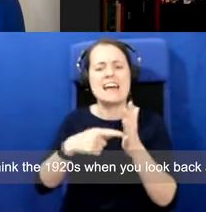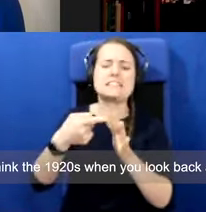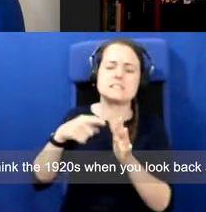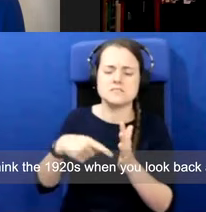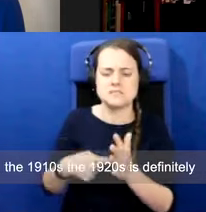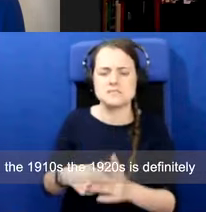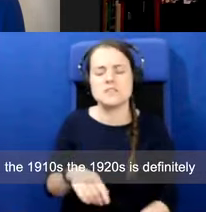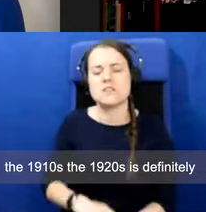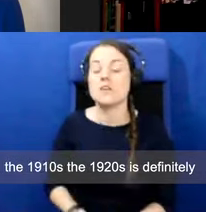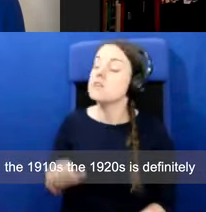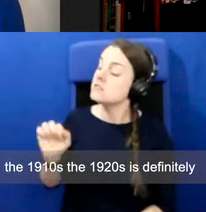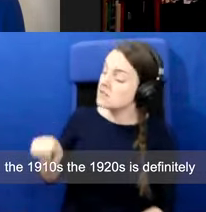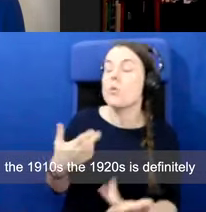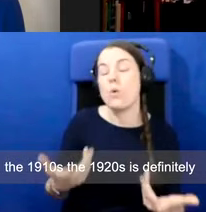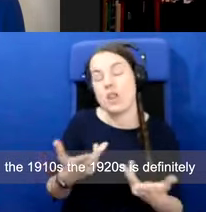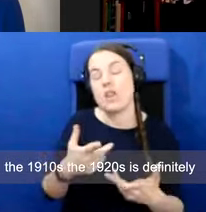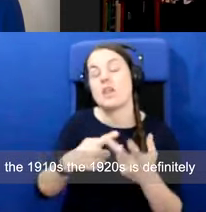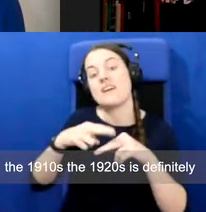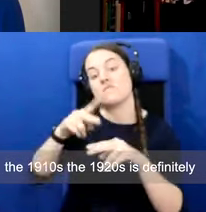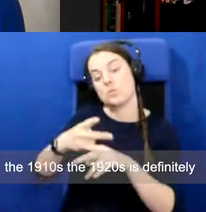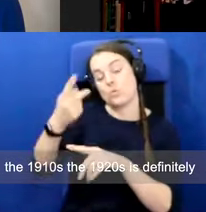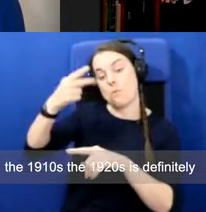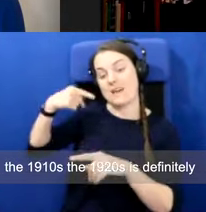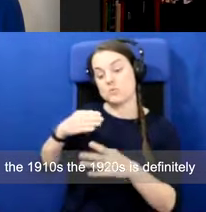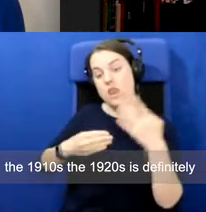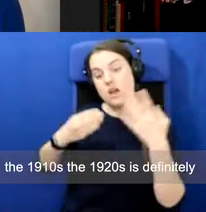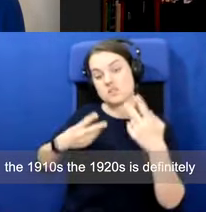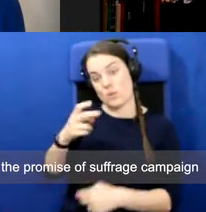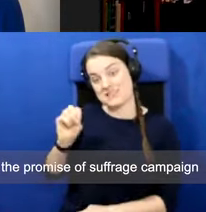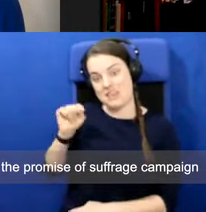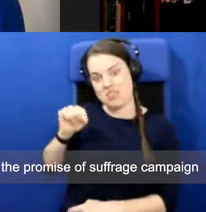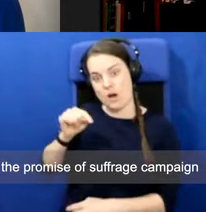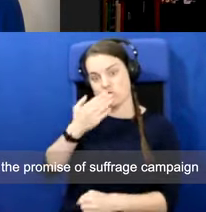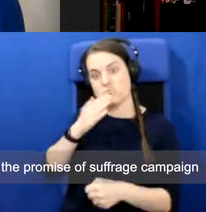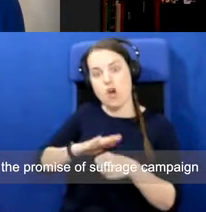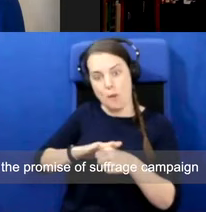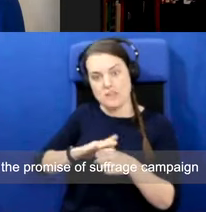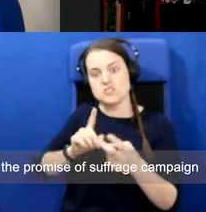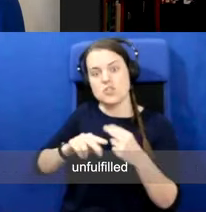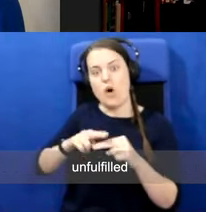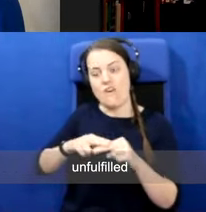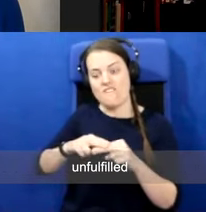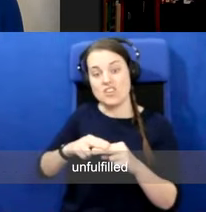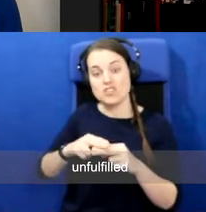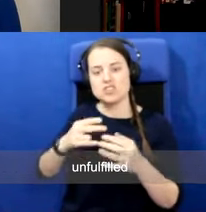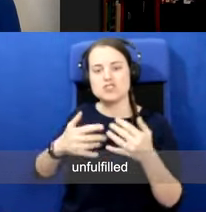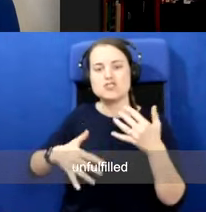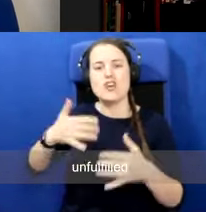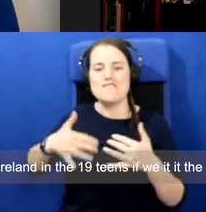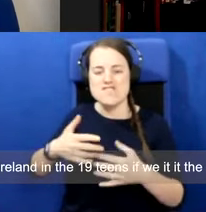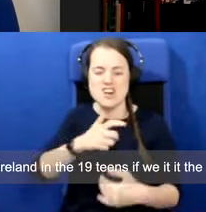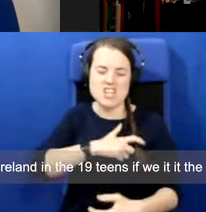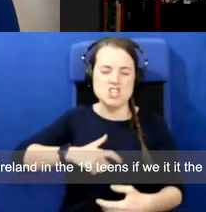1920s, the 1920s is definitely the promise of the suffrage campaign unfulfilled. Ireland in the